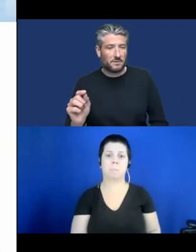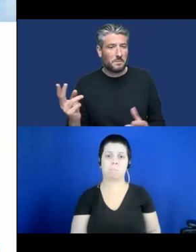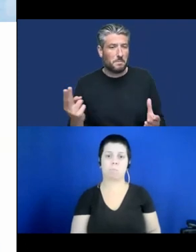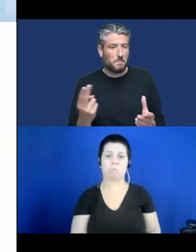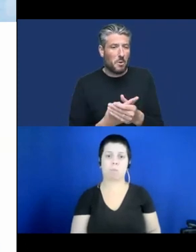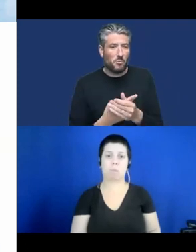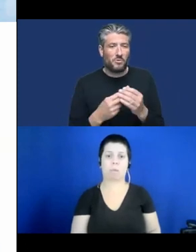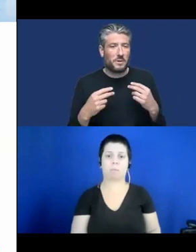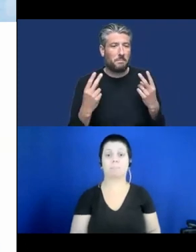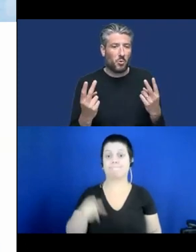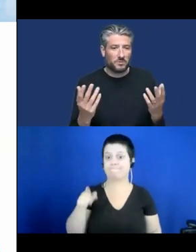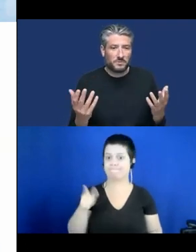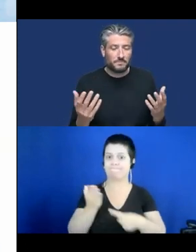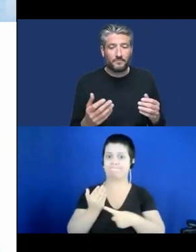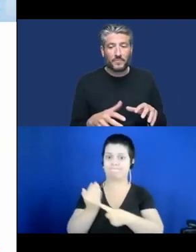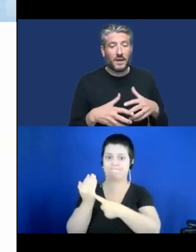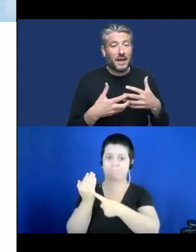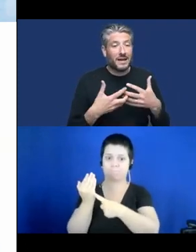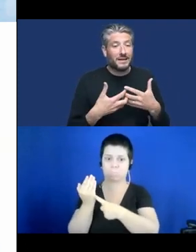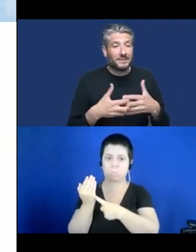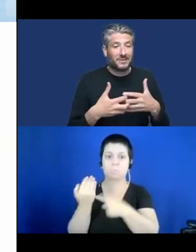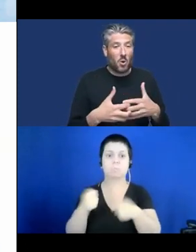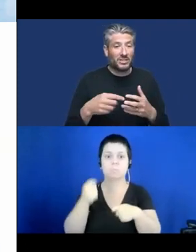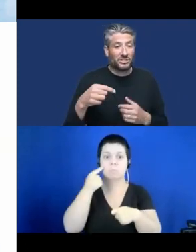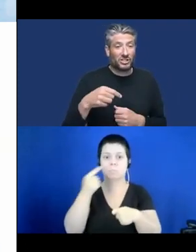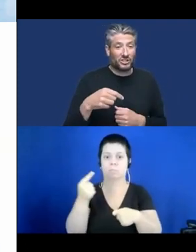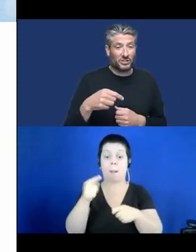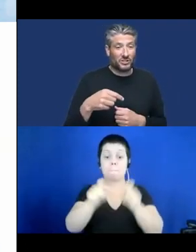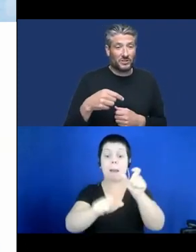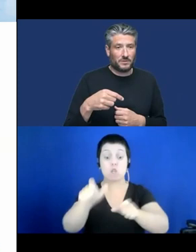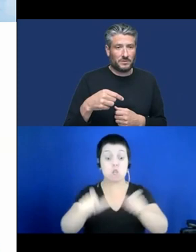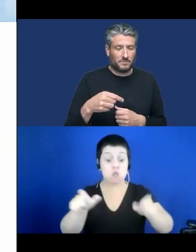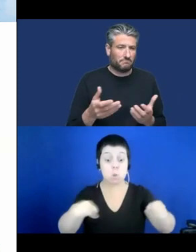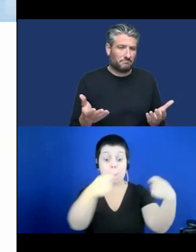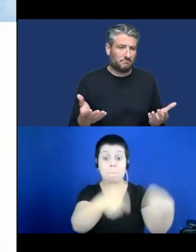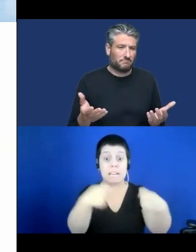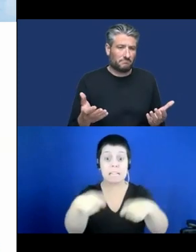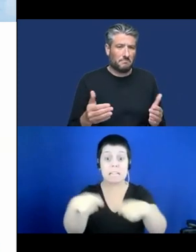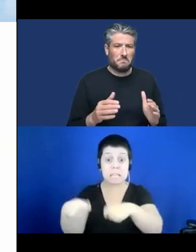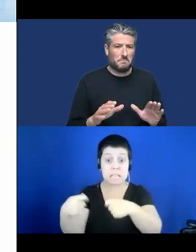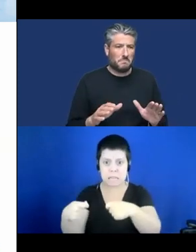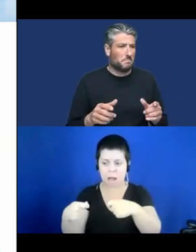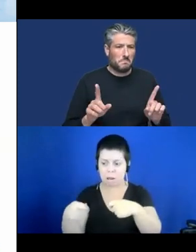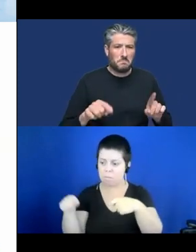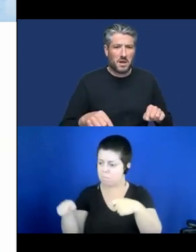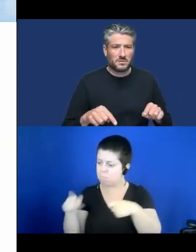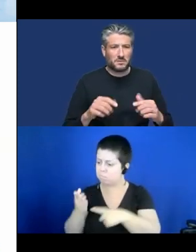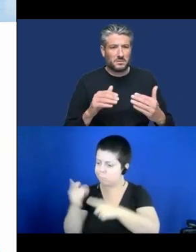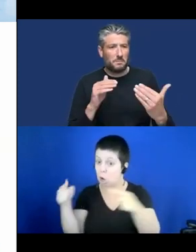is really meeting the real needs for the user, the patient